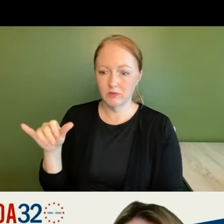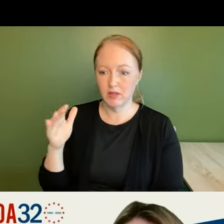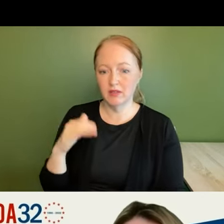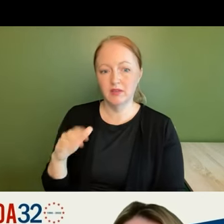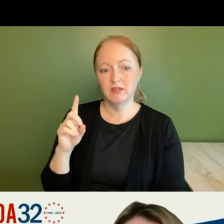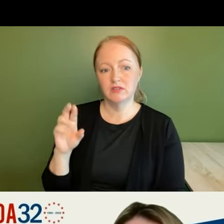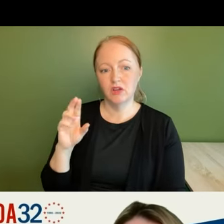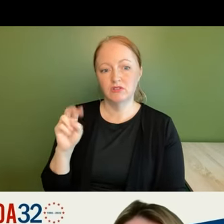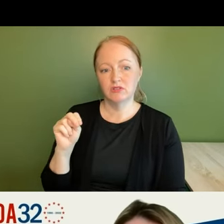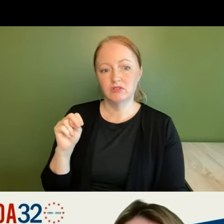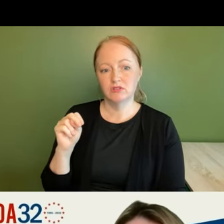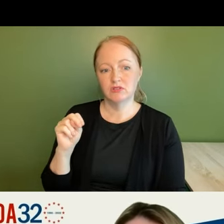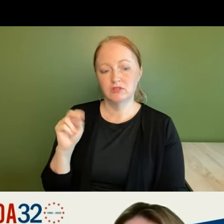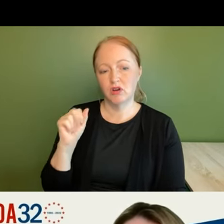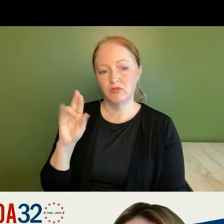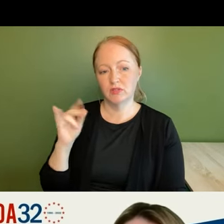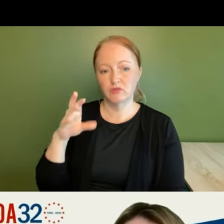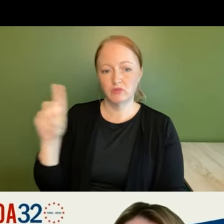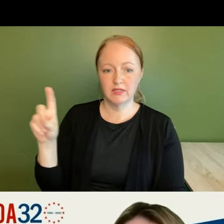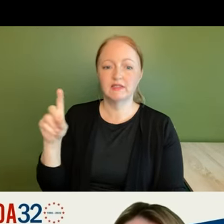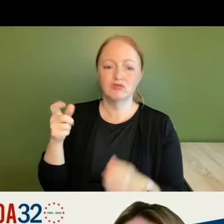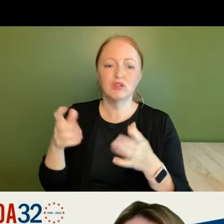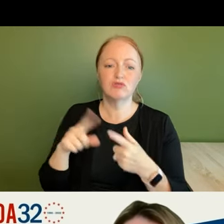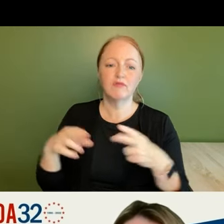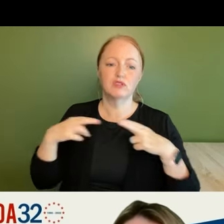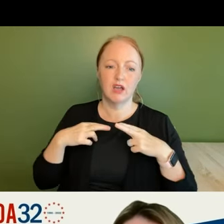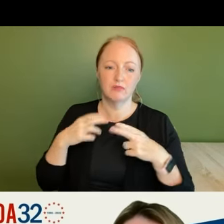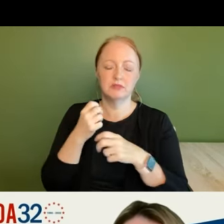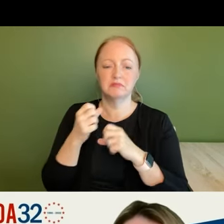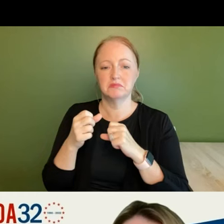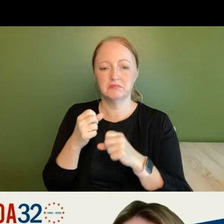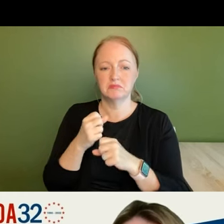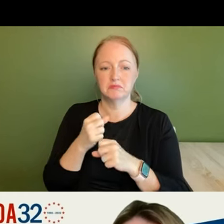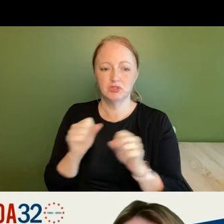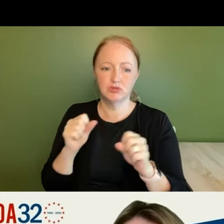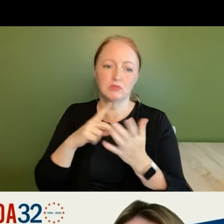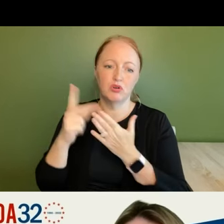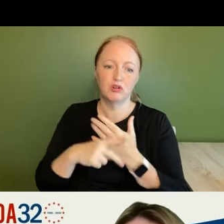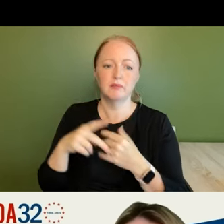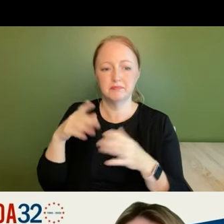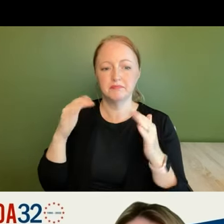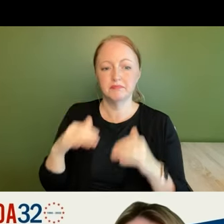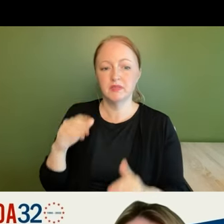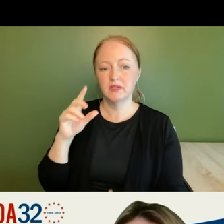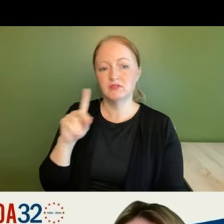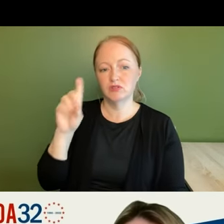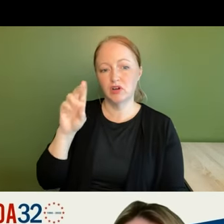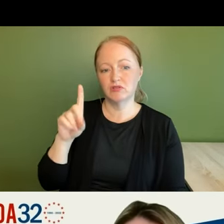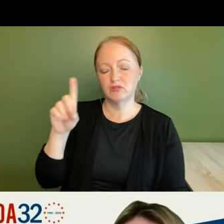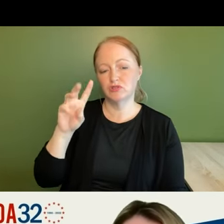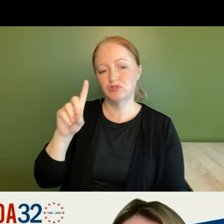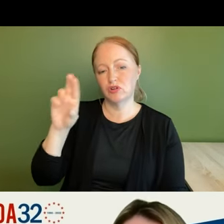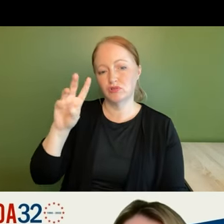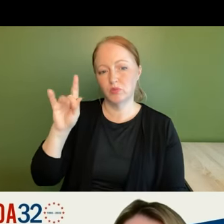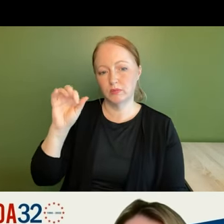dr nari ri who is director of the retirement security program at the uc berkeley labor center dr kathleen wilber